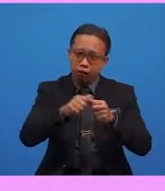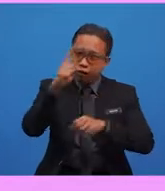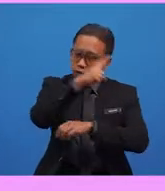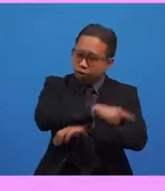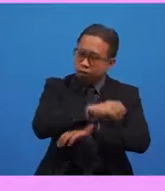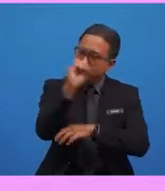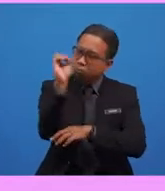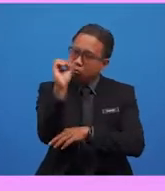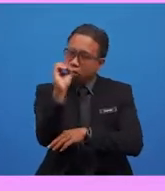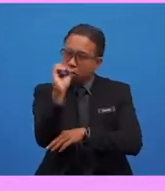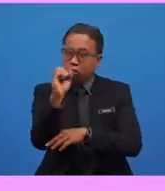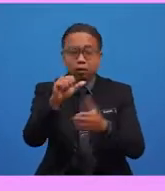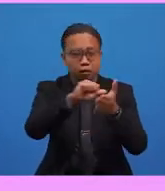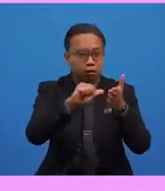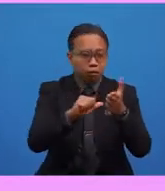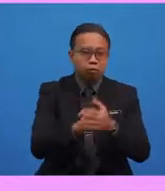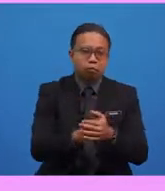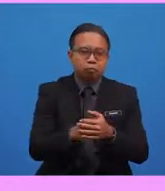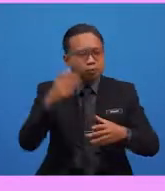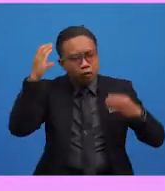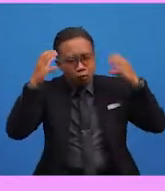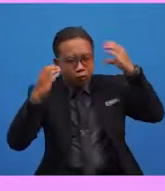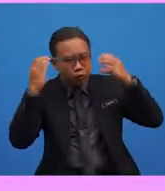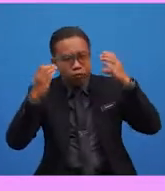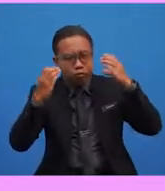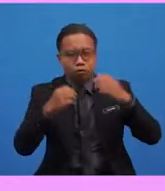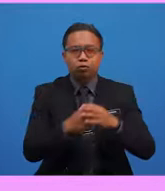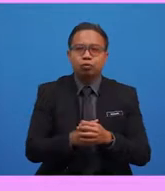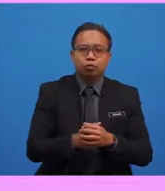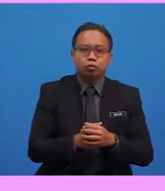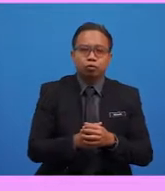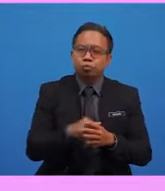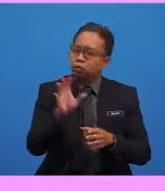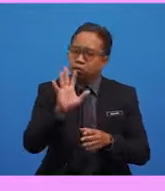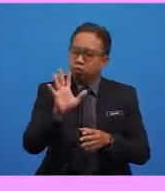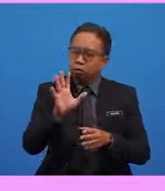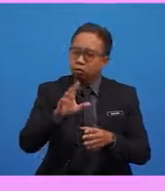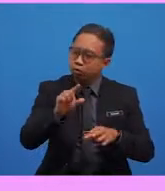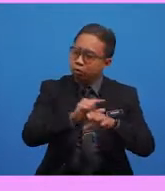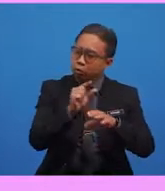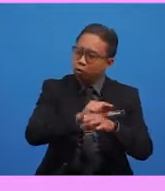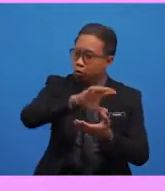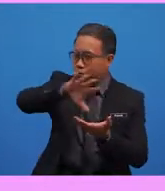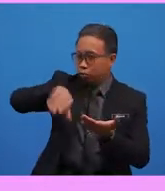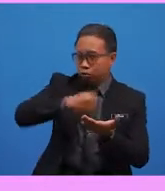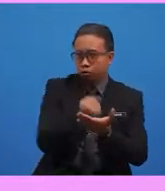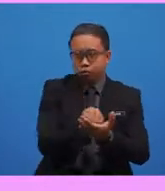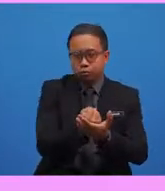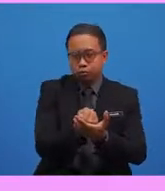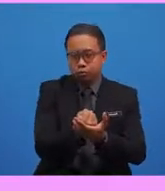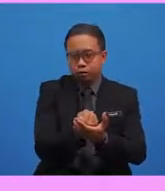Articles can be confusing sometimes because it's not always necessary to use articles, the, in English.